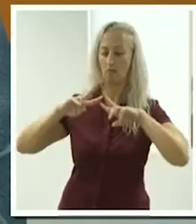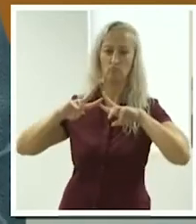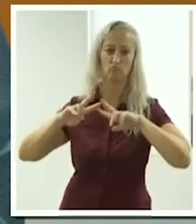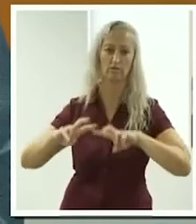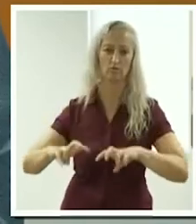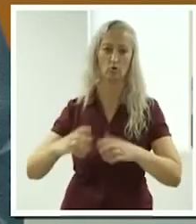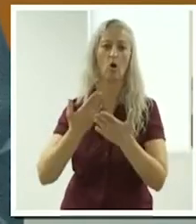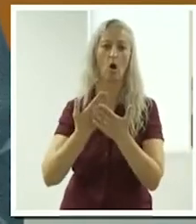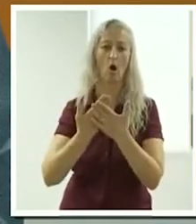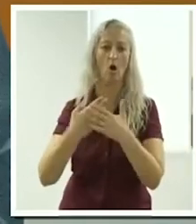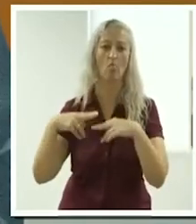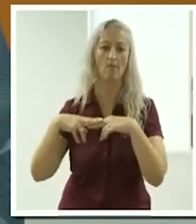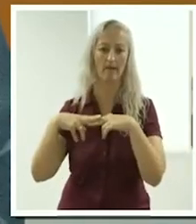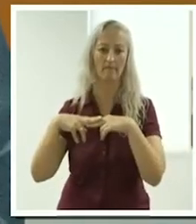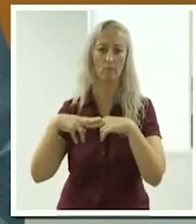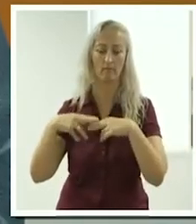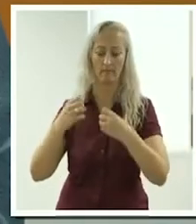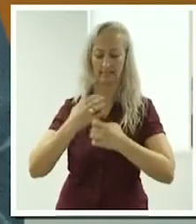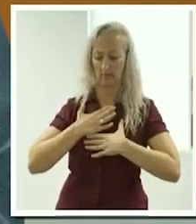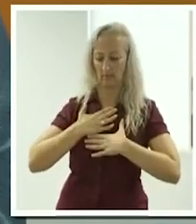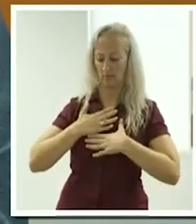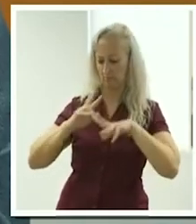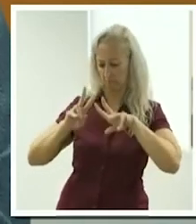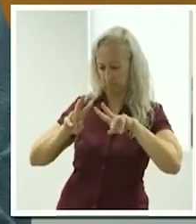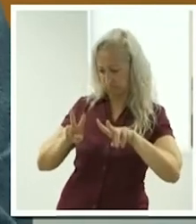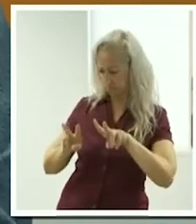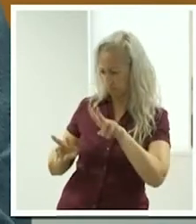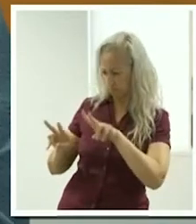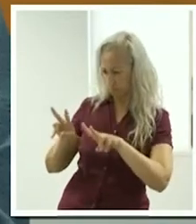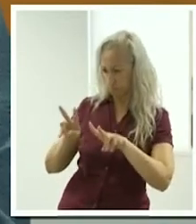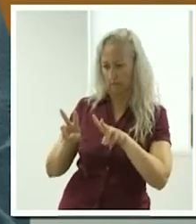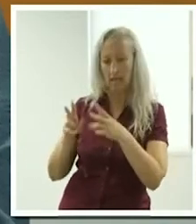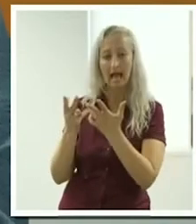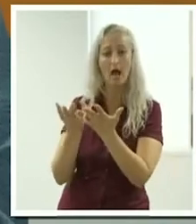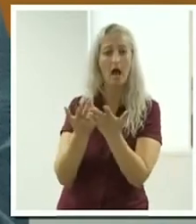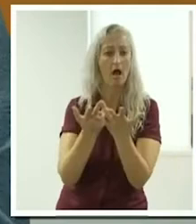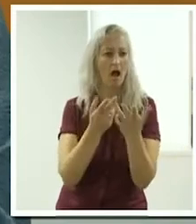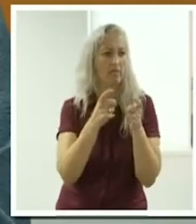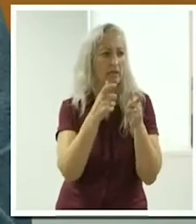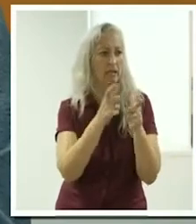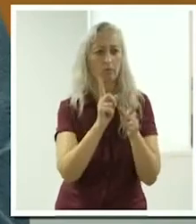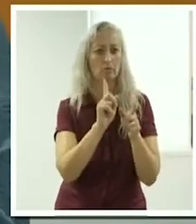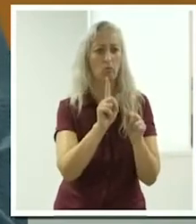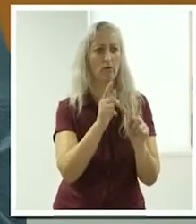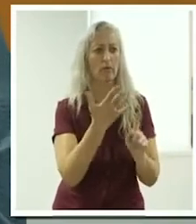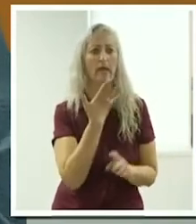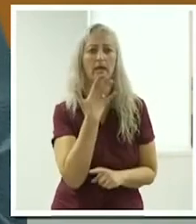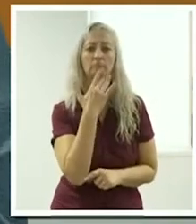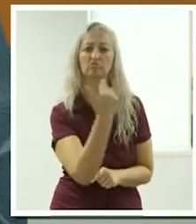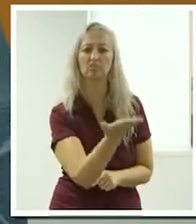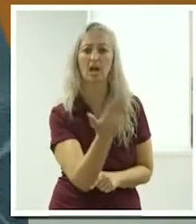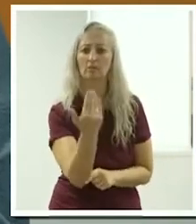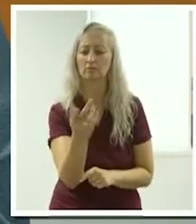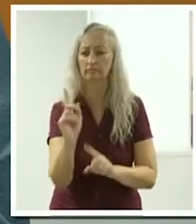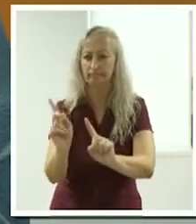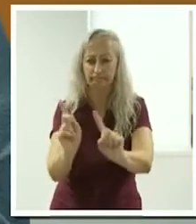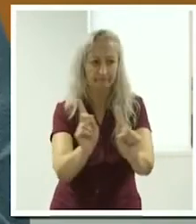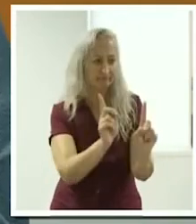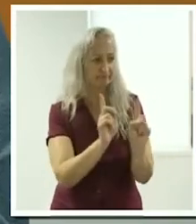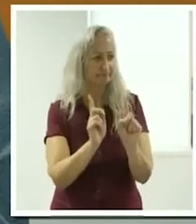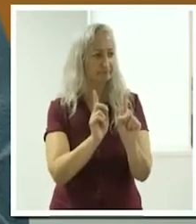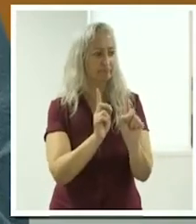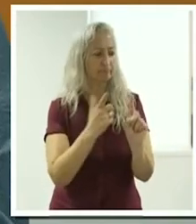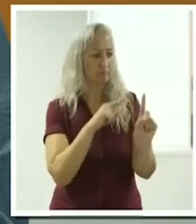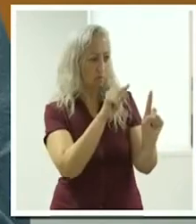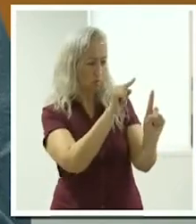and I had a look at other carers servicing the areas of similar needs that I wanted to